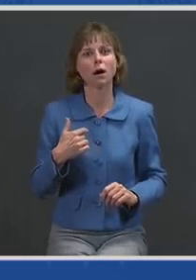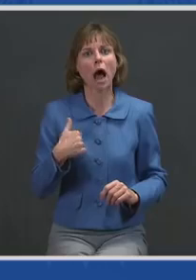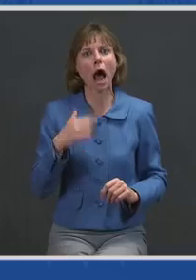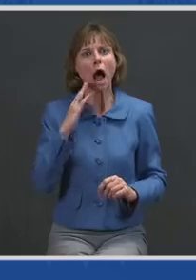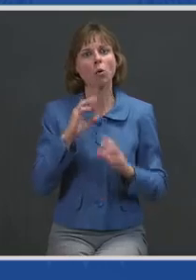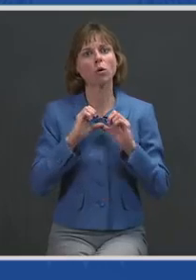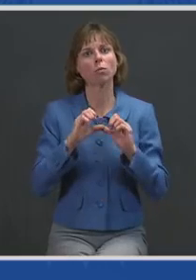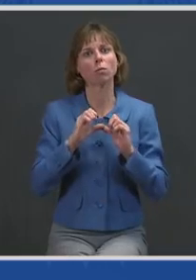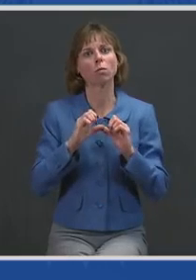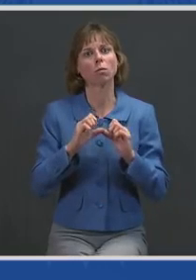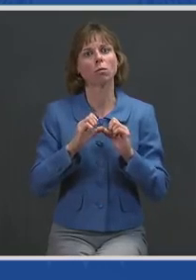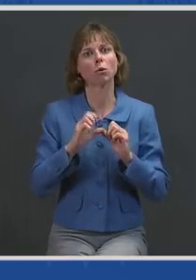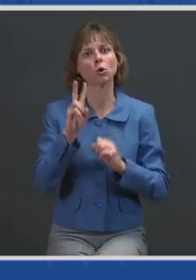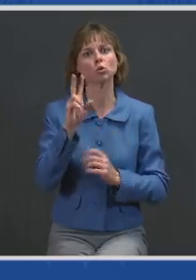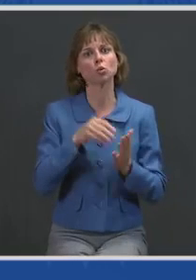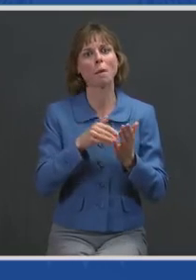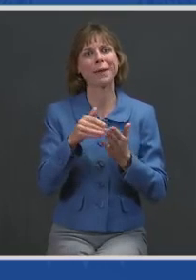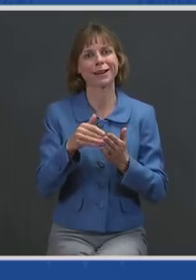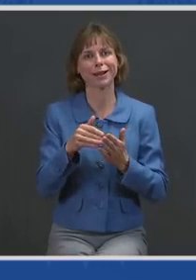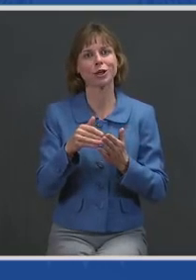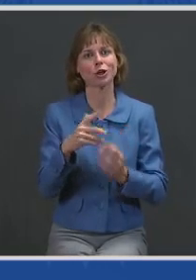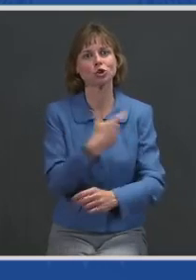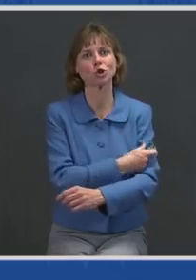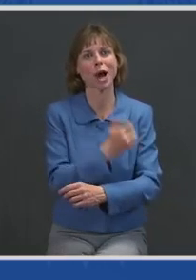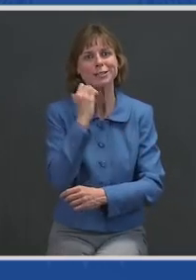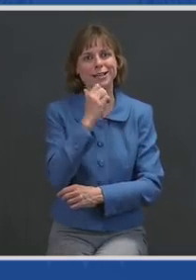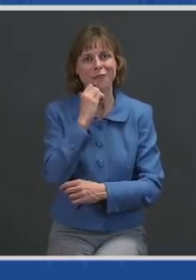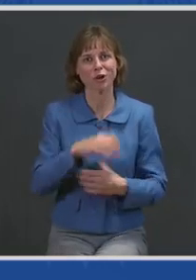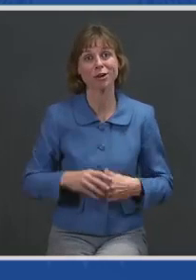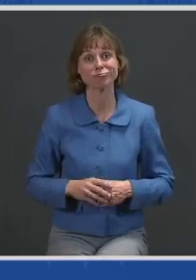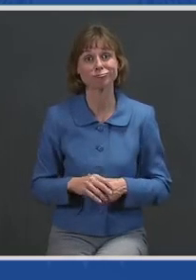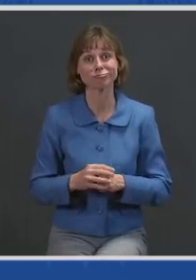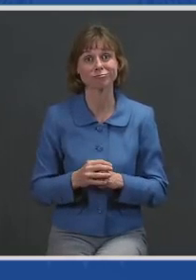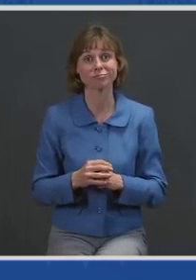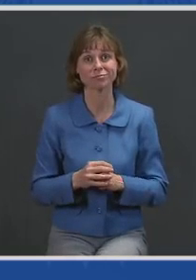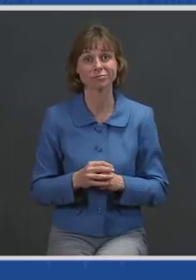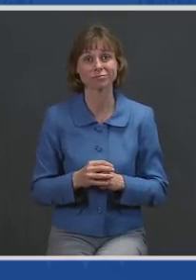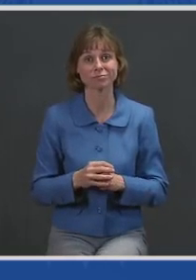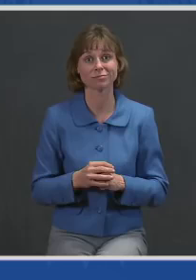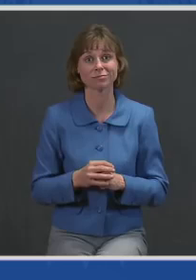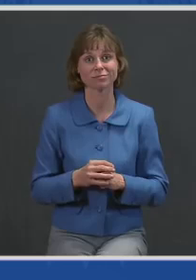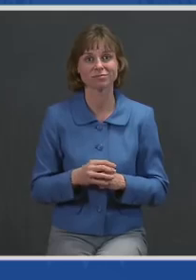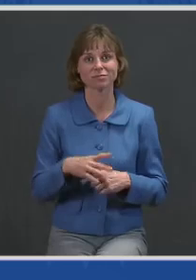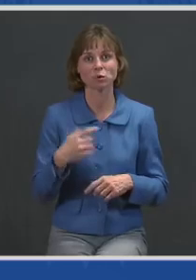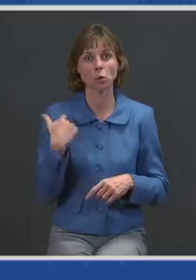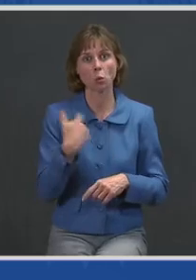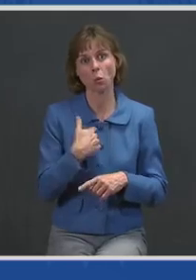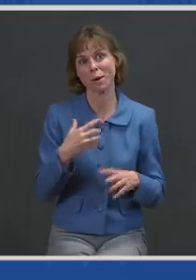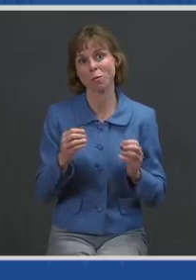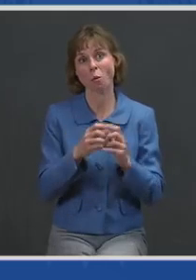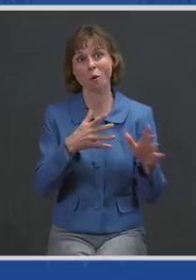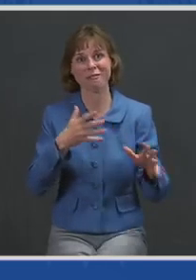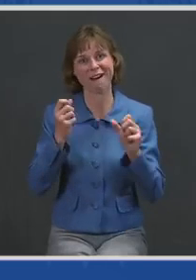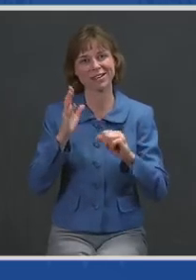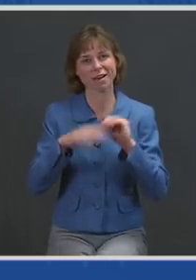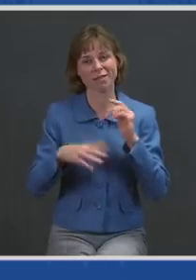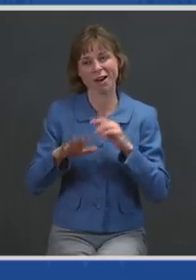pace of 2 million shots a day, outpacing the rest of the world. Secondly,